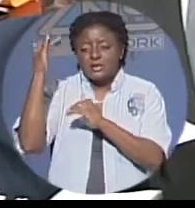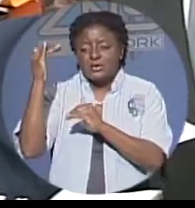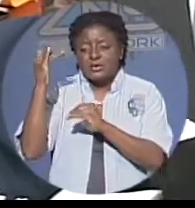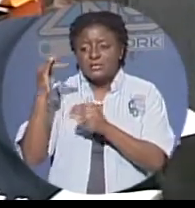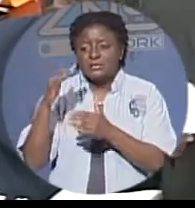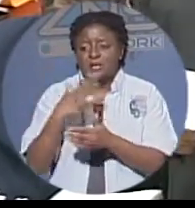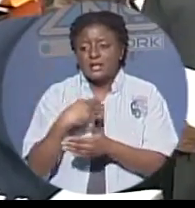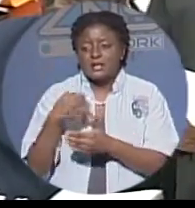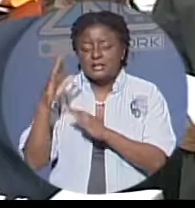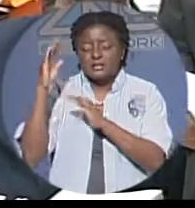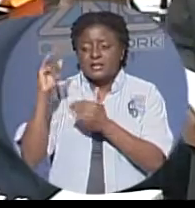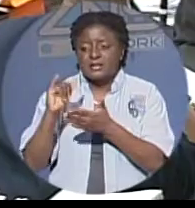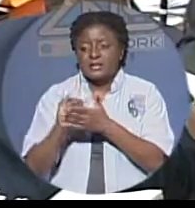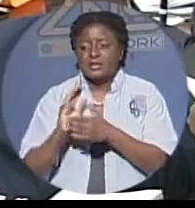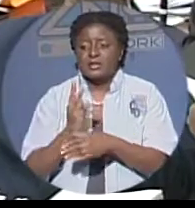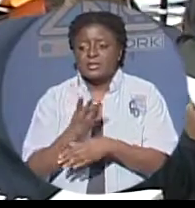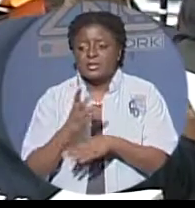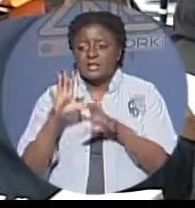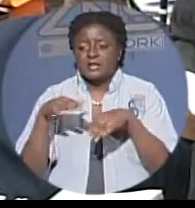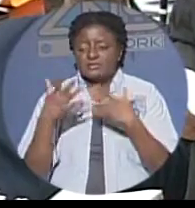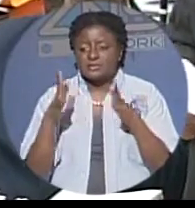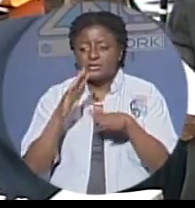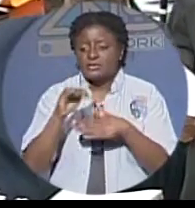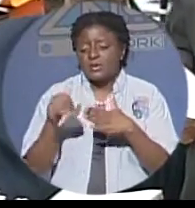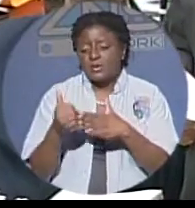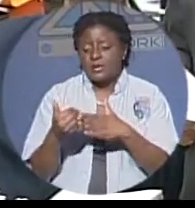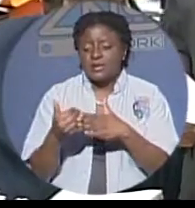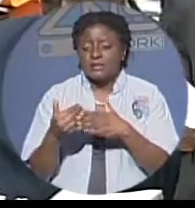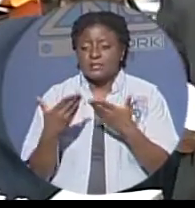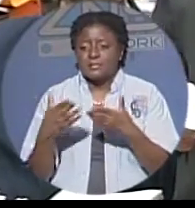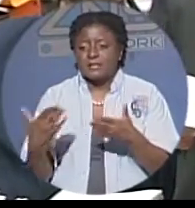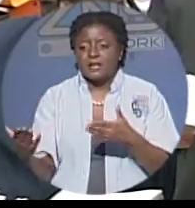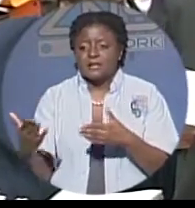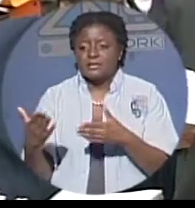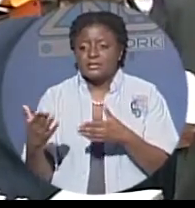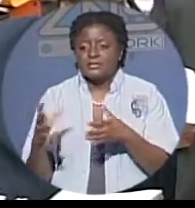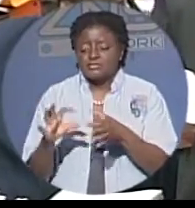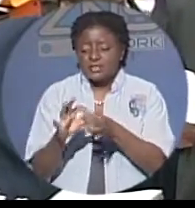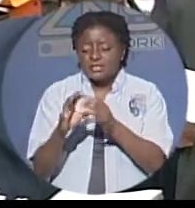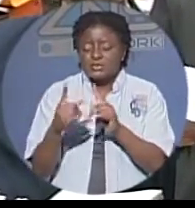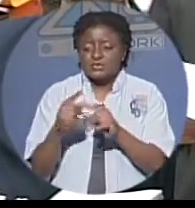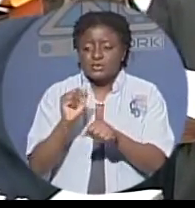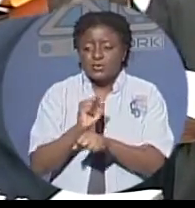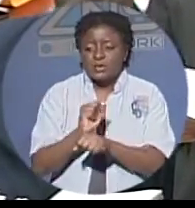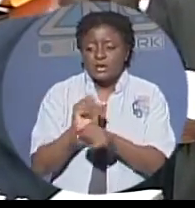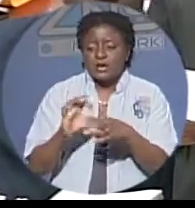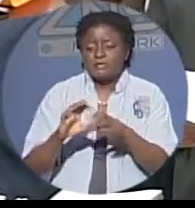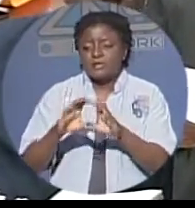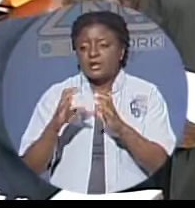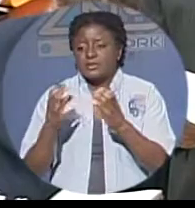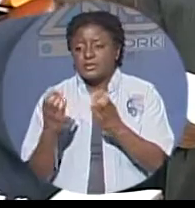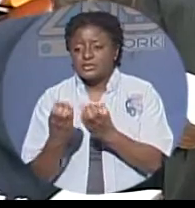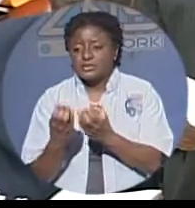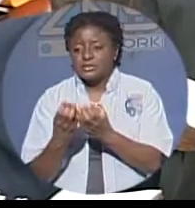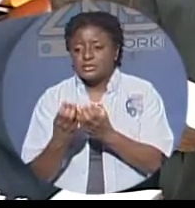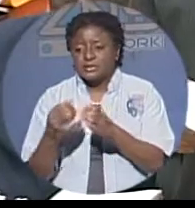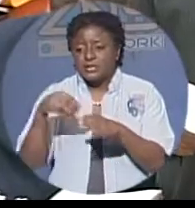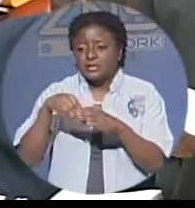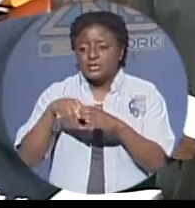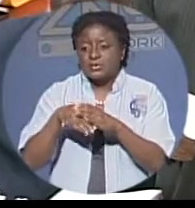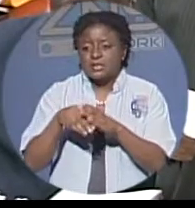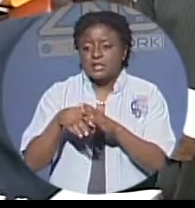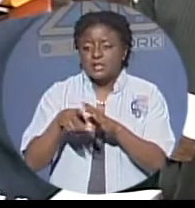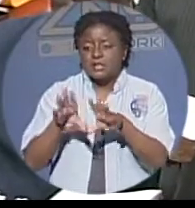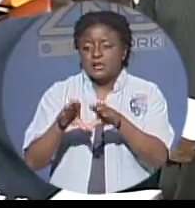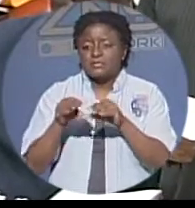that we can conclude all matters relating to the work of commission including approval by parliament during the course of